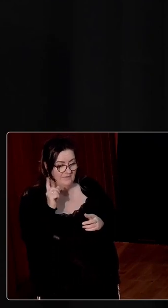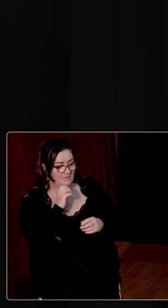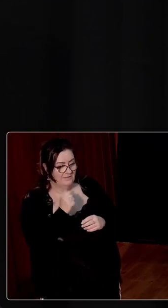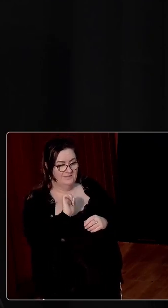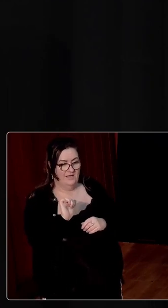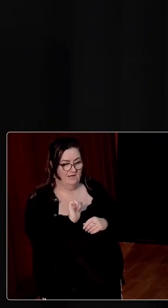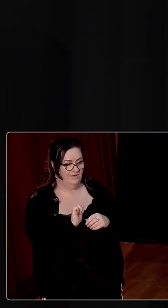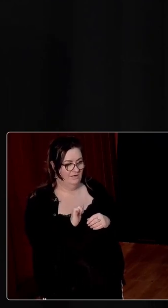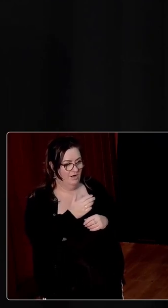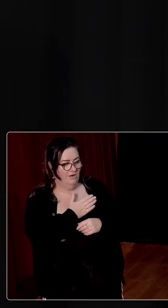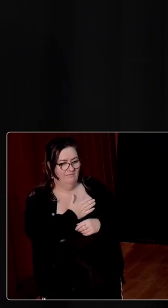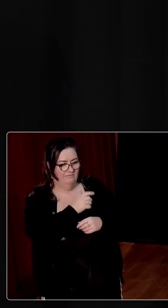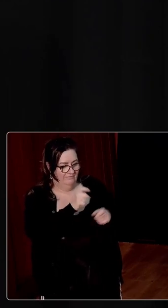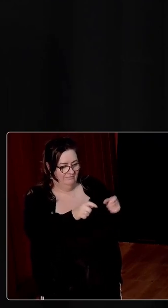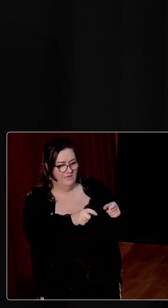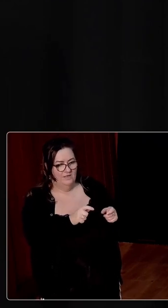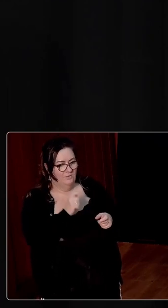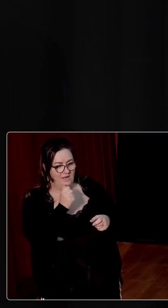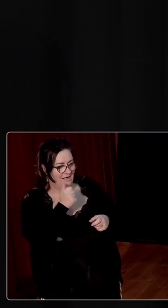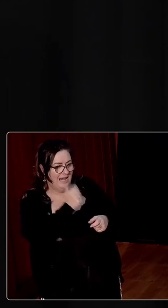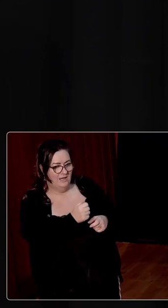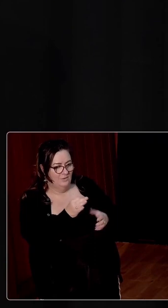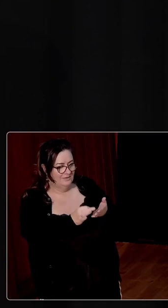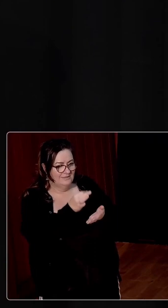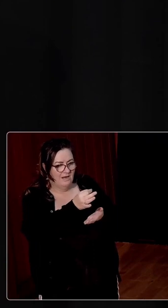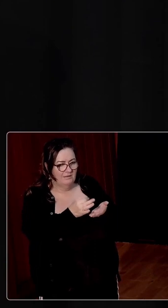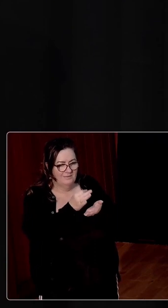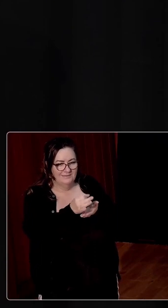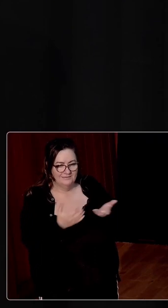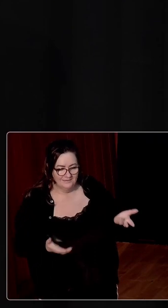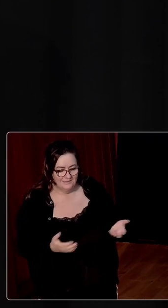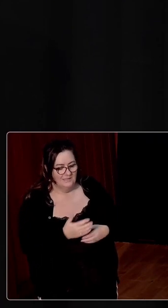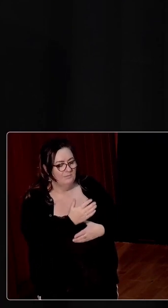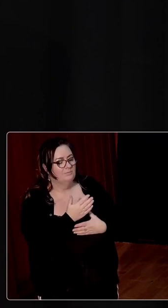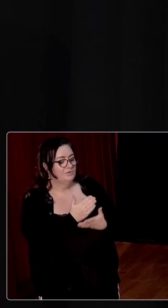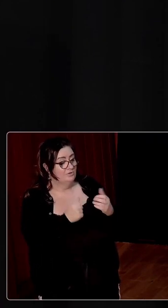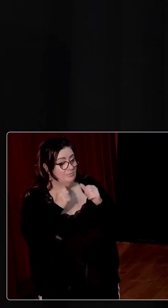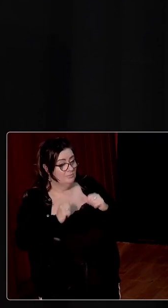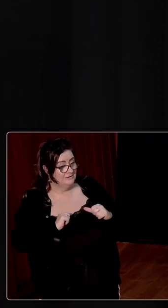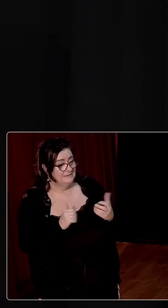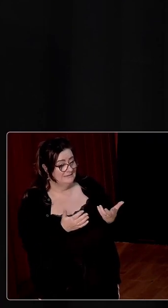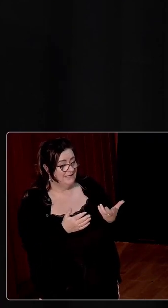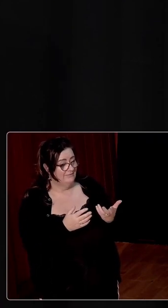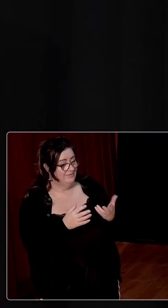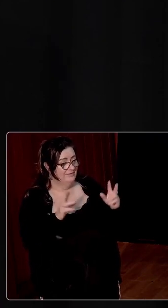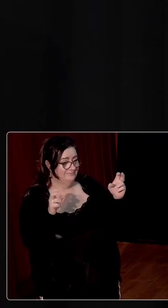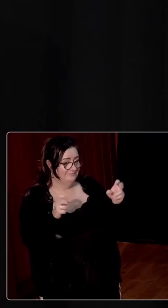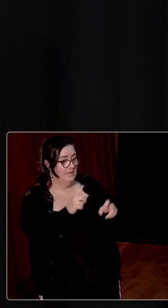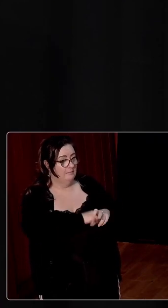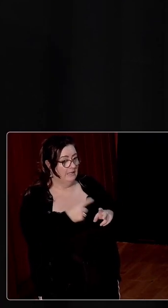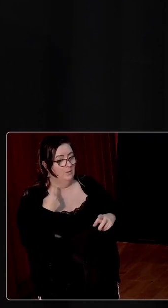Mount Joy are not are being denied the sacraments. But I mean, in many respects, some priests take a very black and white view on it,